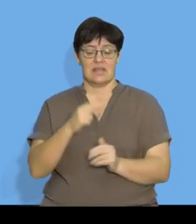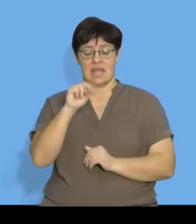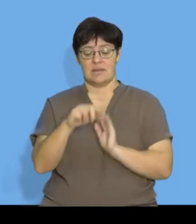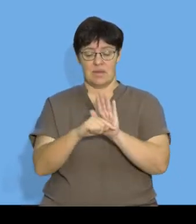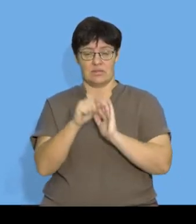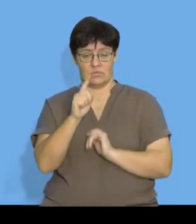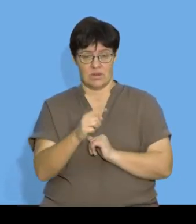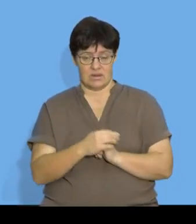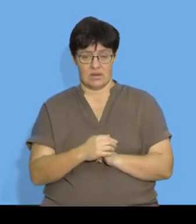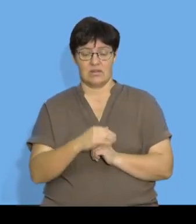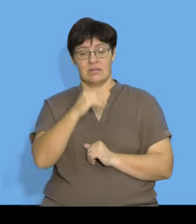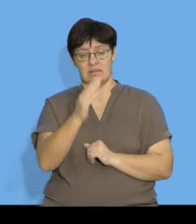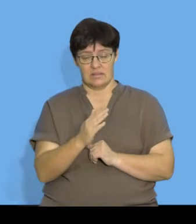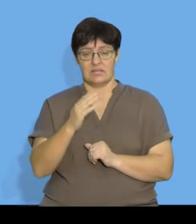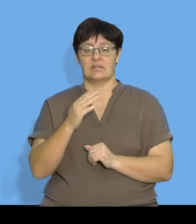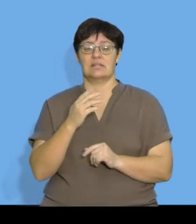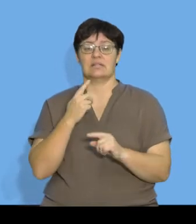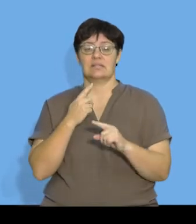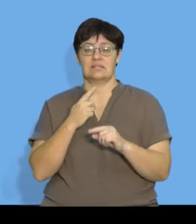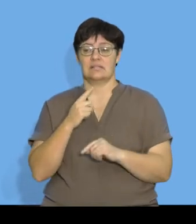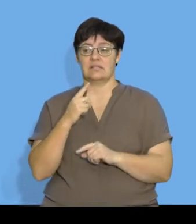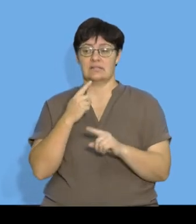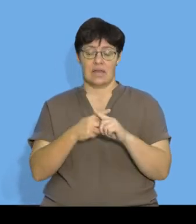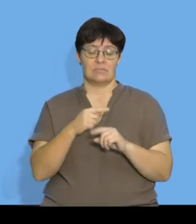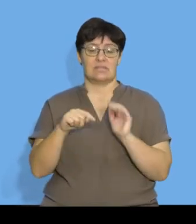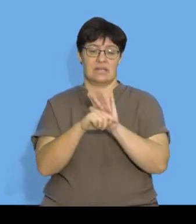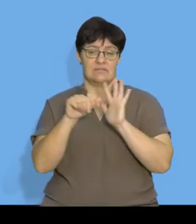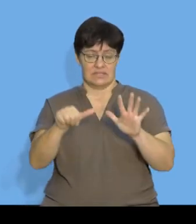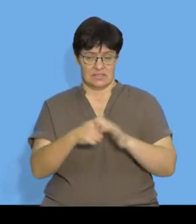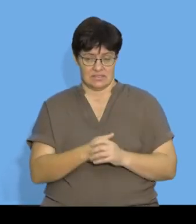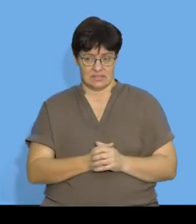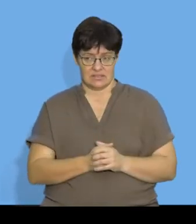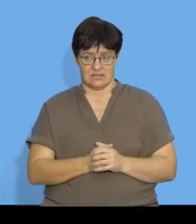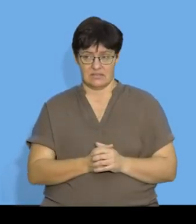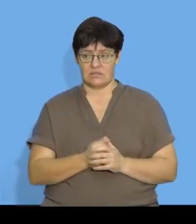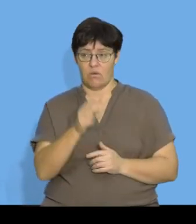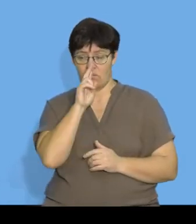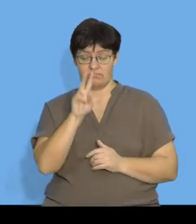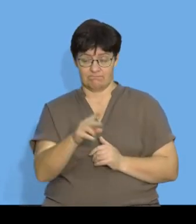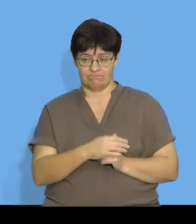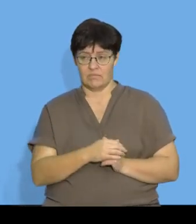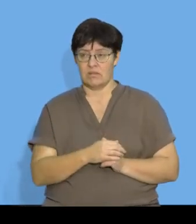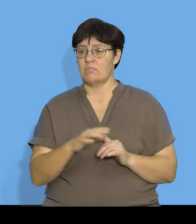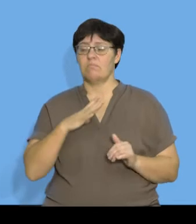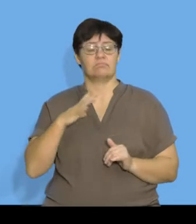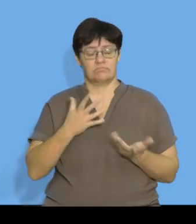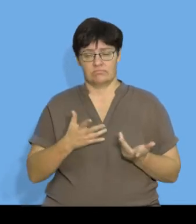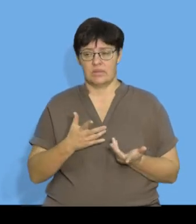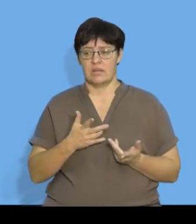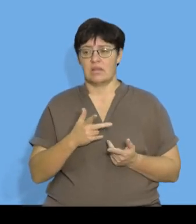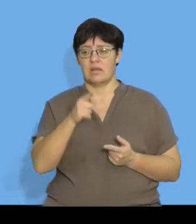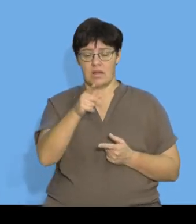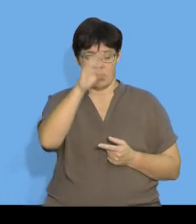minus 1 times negative 6. So, hopefully, everyone can see that all I've done is I've